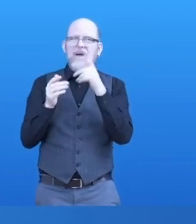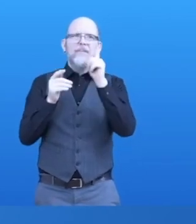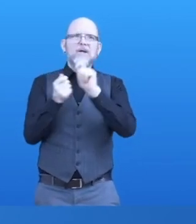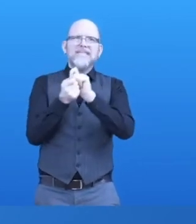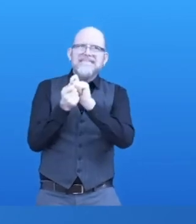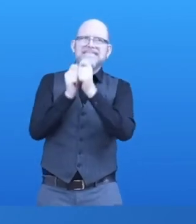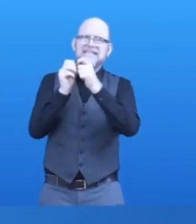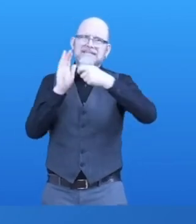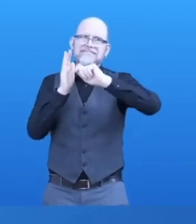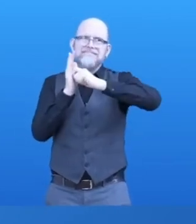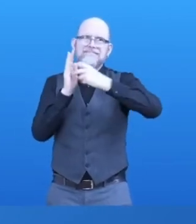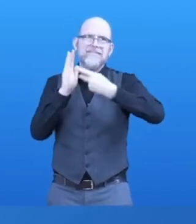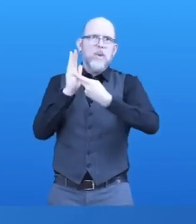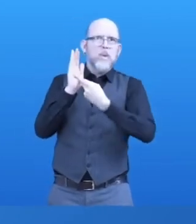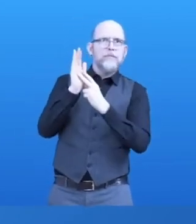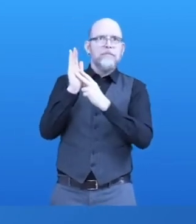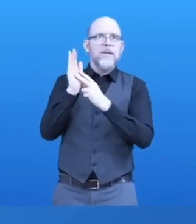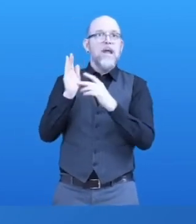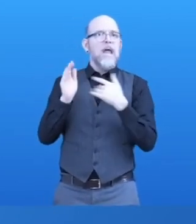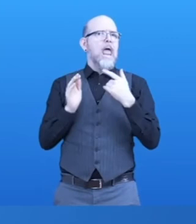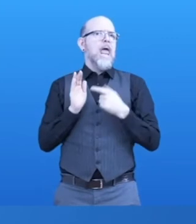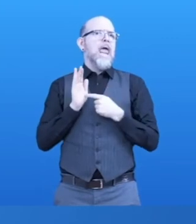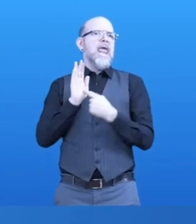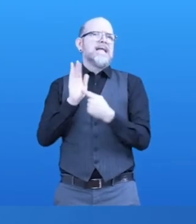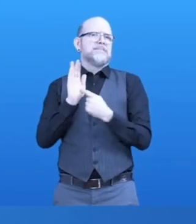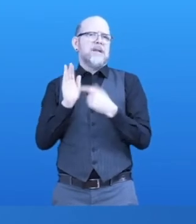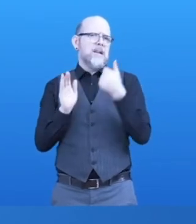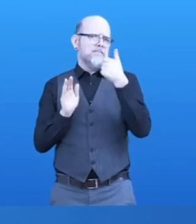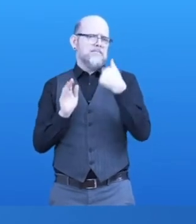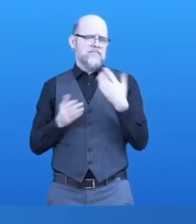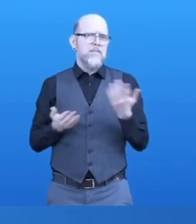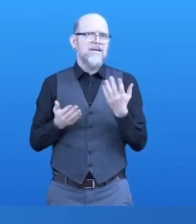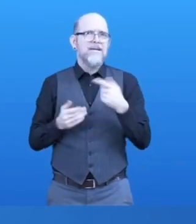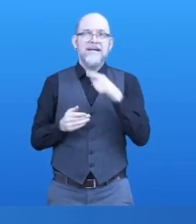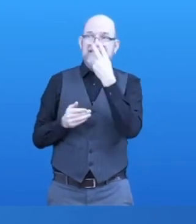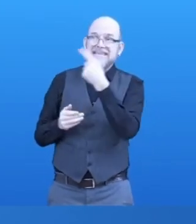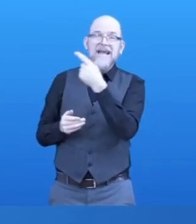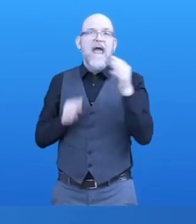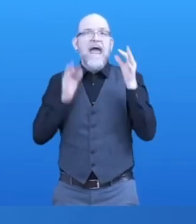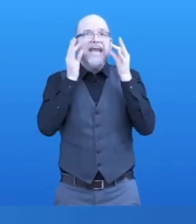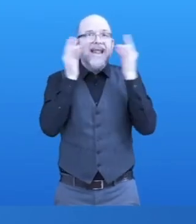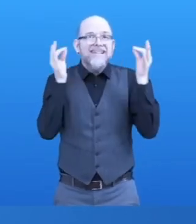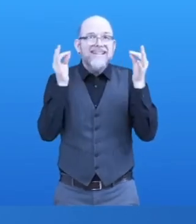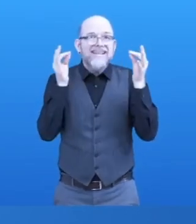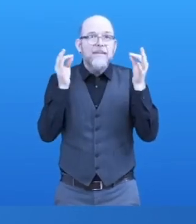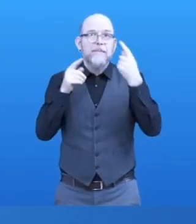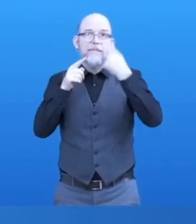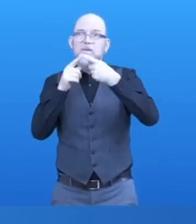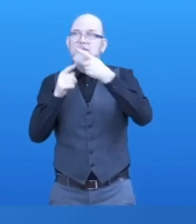different to those available from other people. So, in this case, we've combined the symbols for cat and bad to